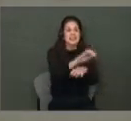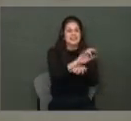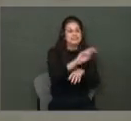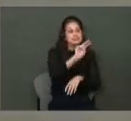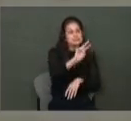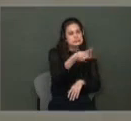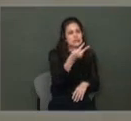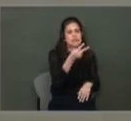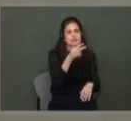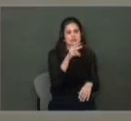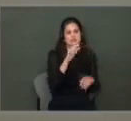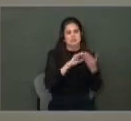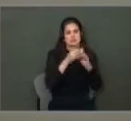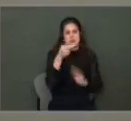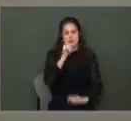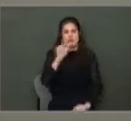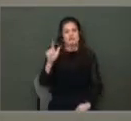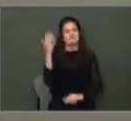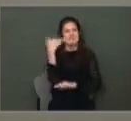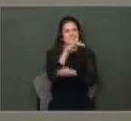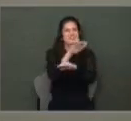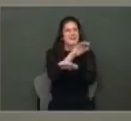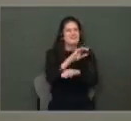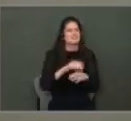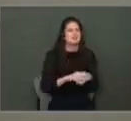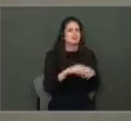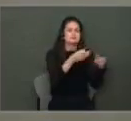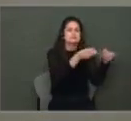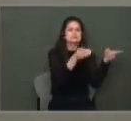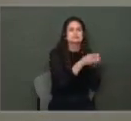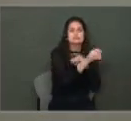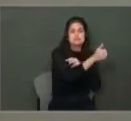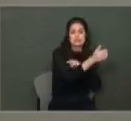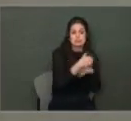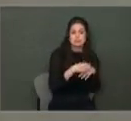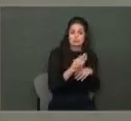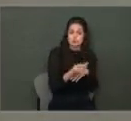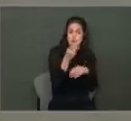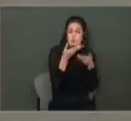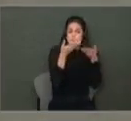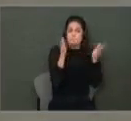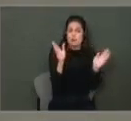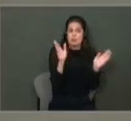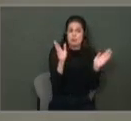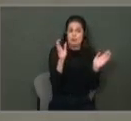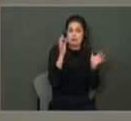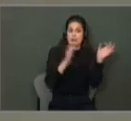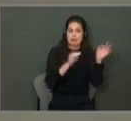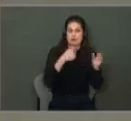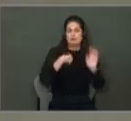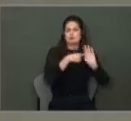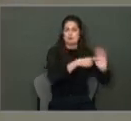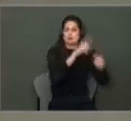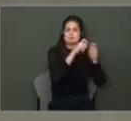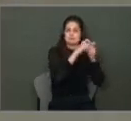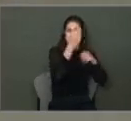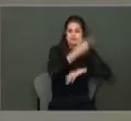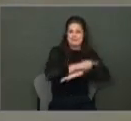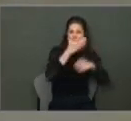the second budget town hall. Last night we were in district 10. We have two public hearings and I'll show you the dates here at the end of the presentation.